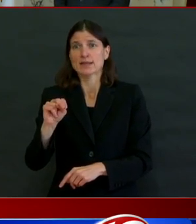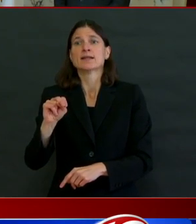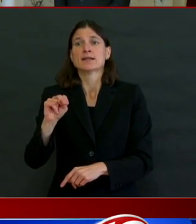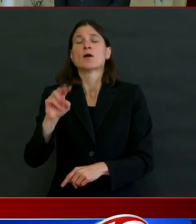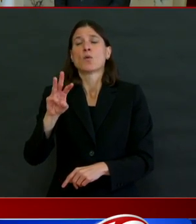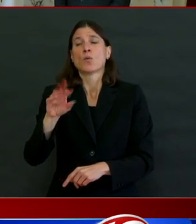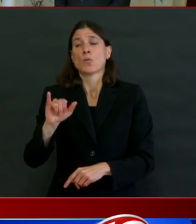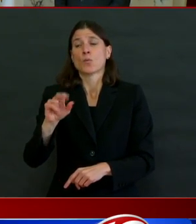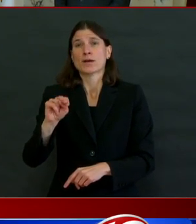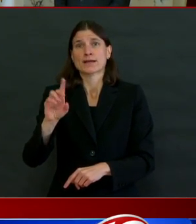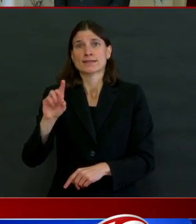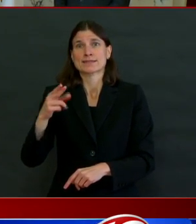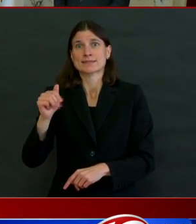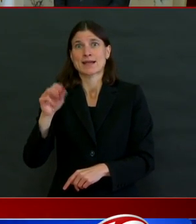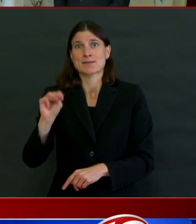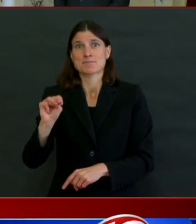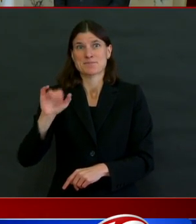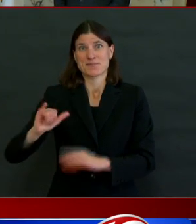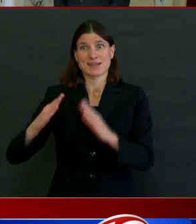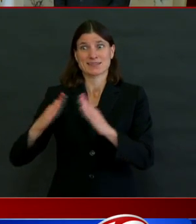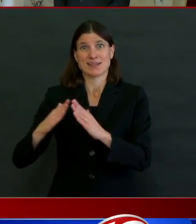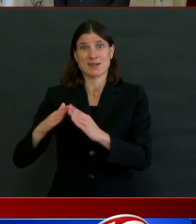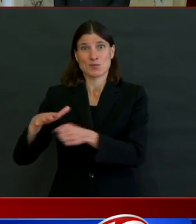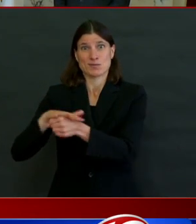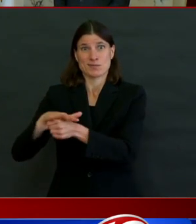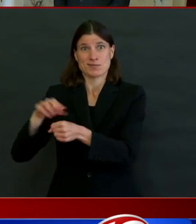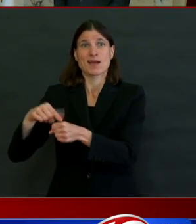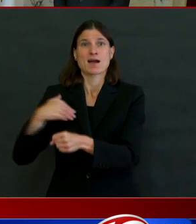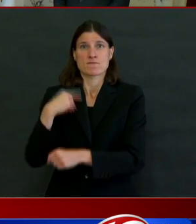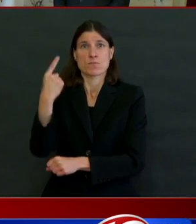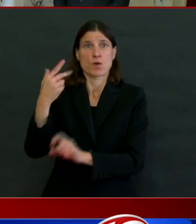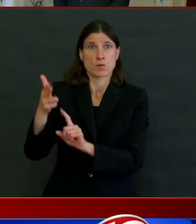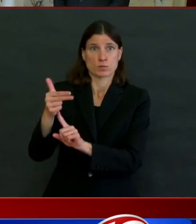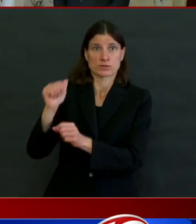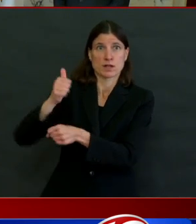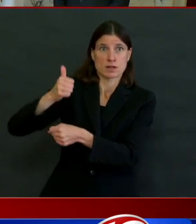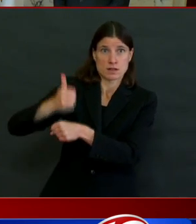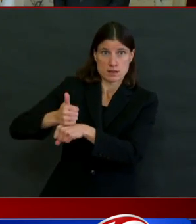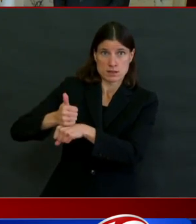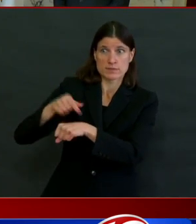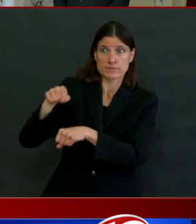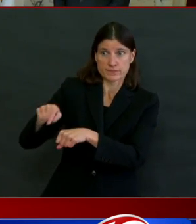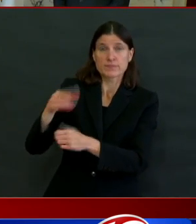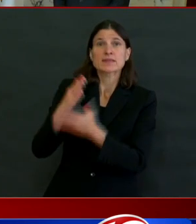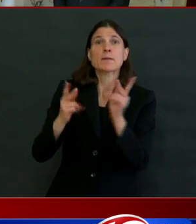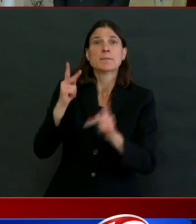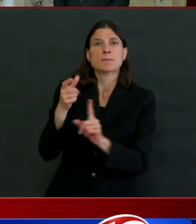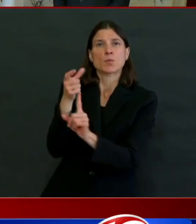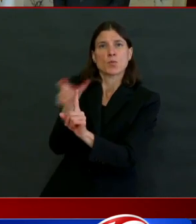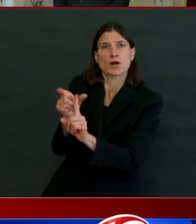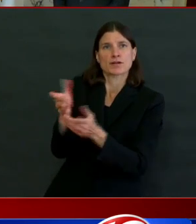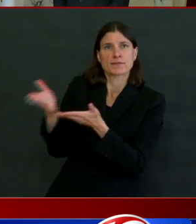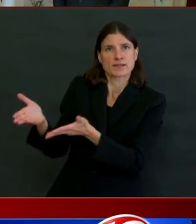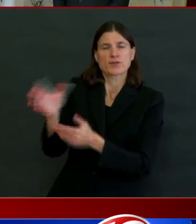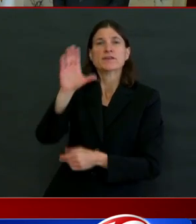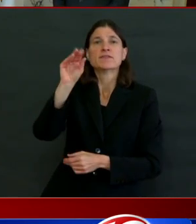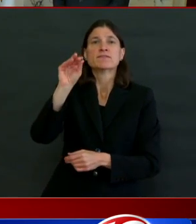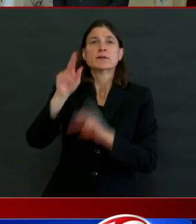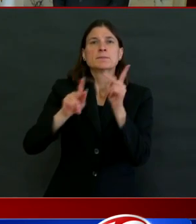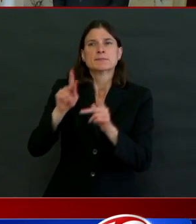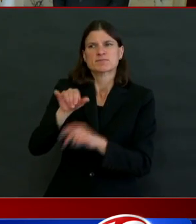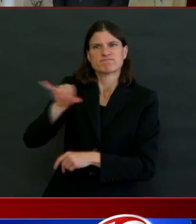isolating and quarantining homeless folks now. So there is that facility, it's, I think we have about 50 people there and there's